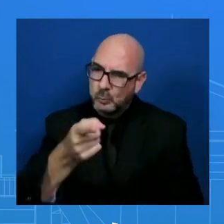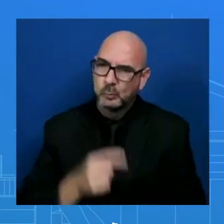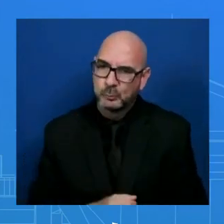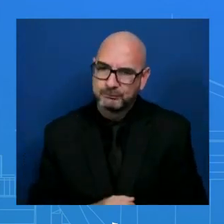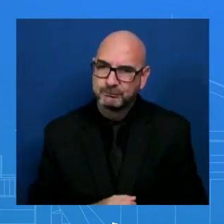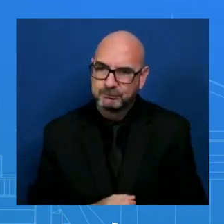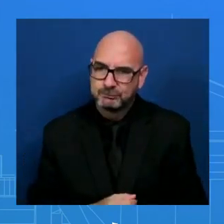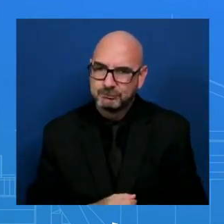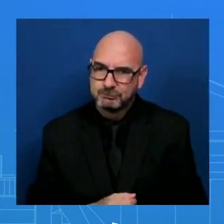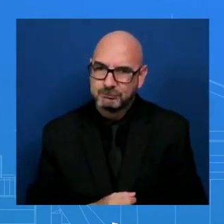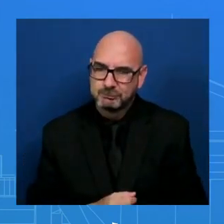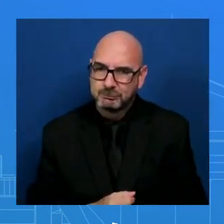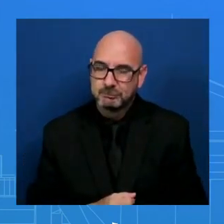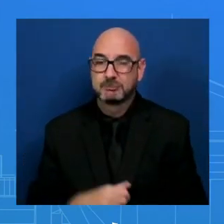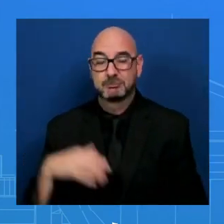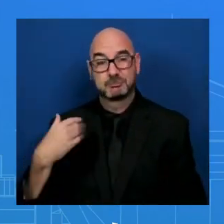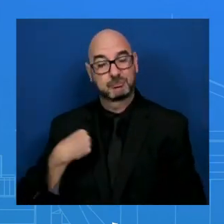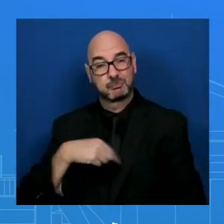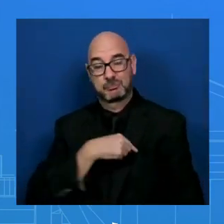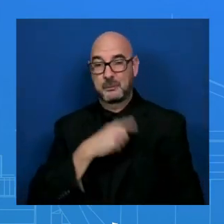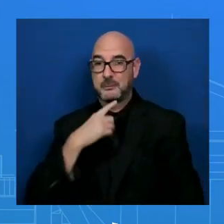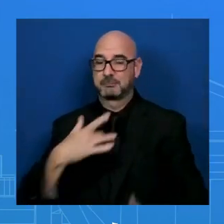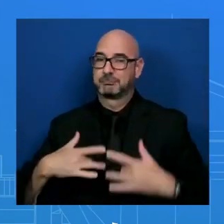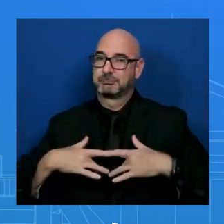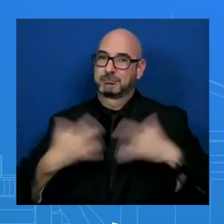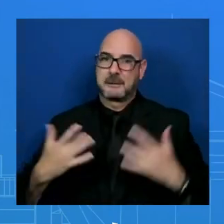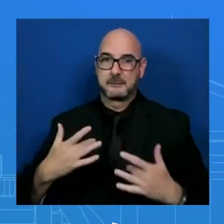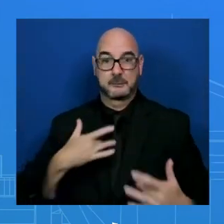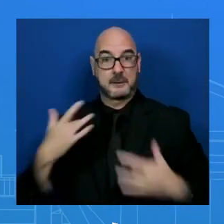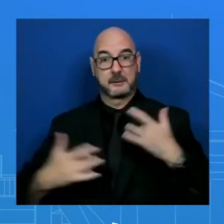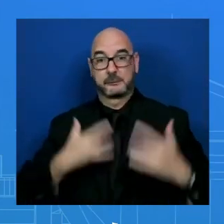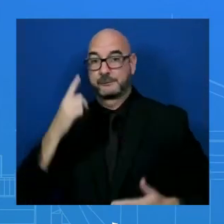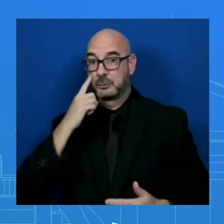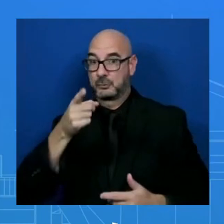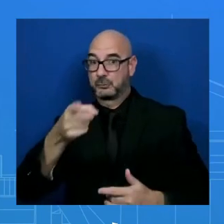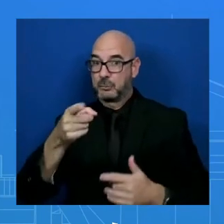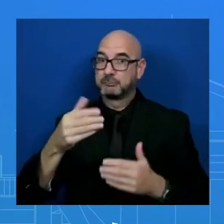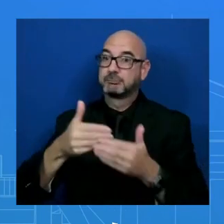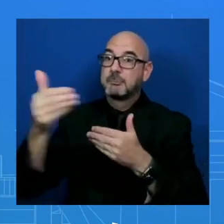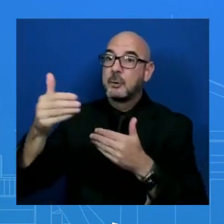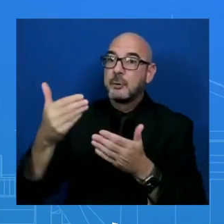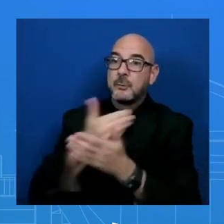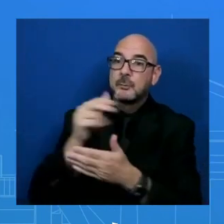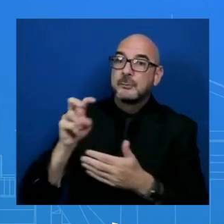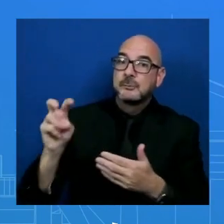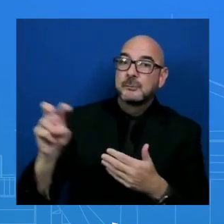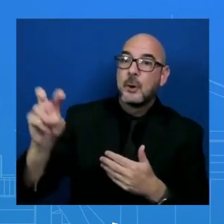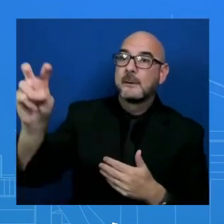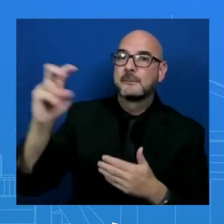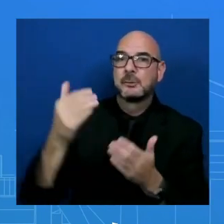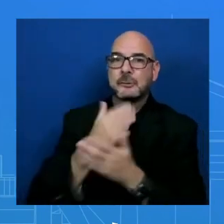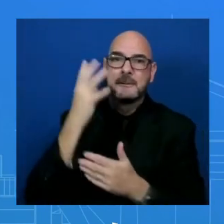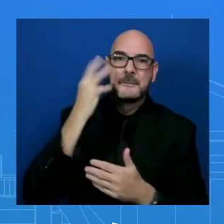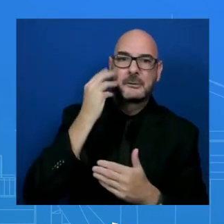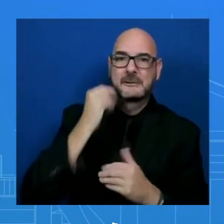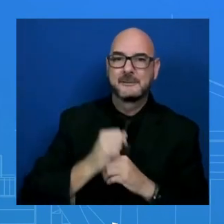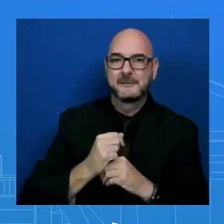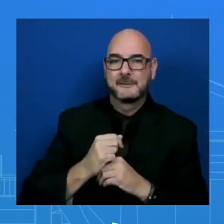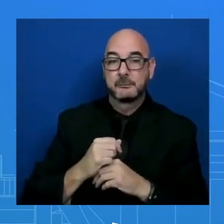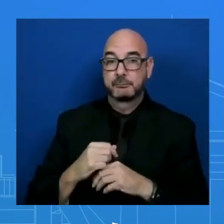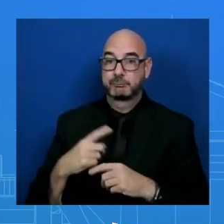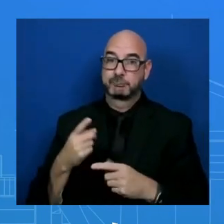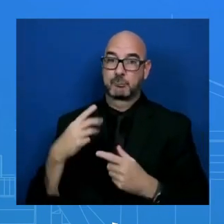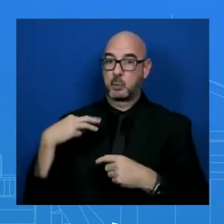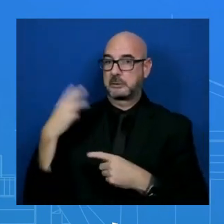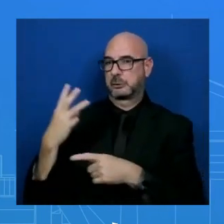incredibly thrilled and excited for you and your new adventure in a different Washington institution, if you will. And